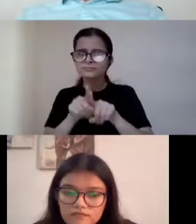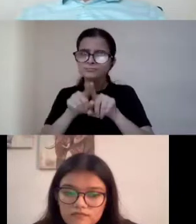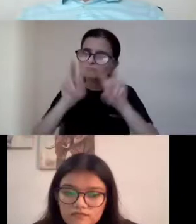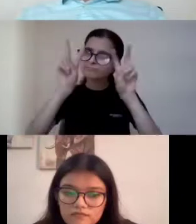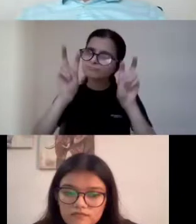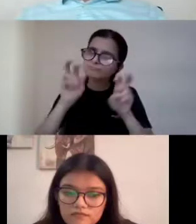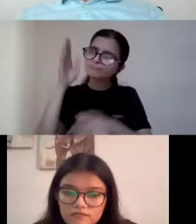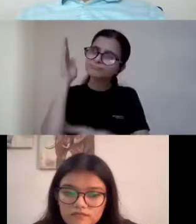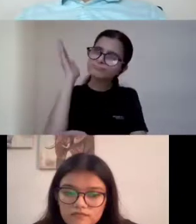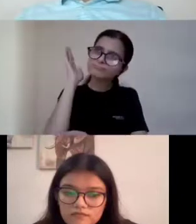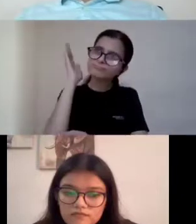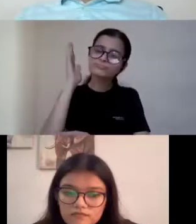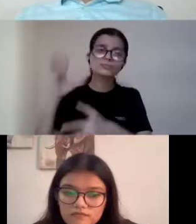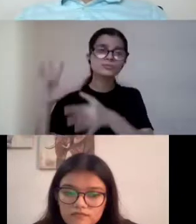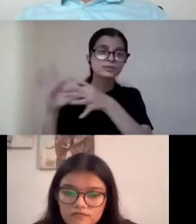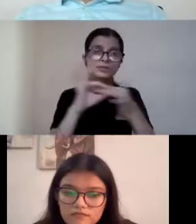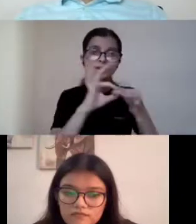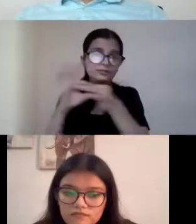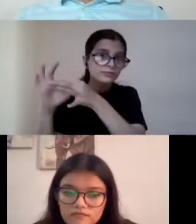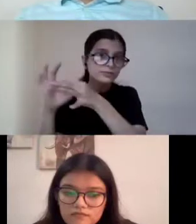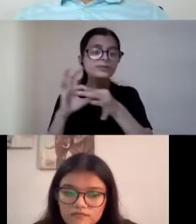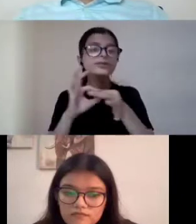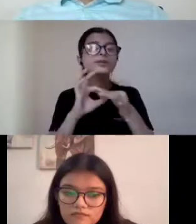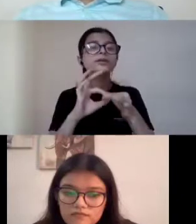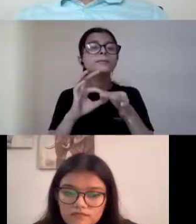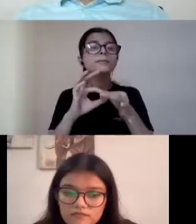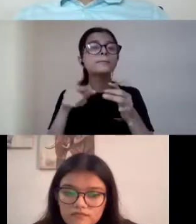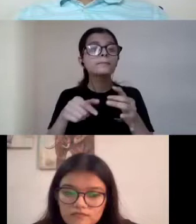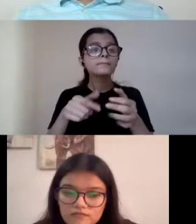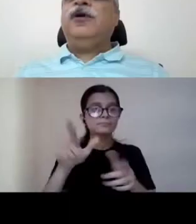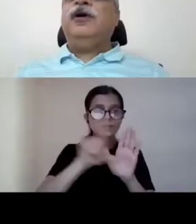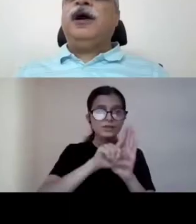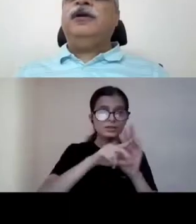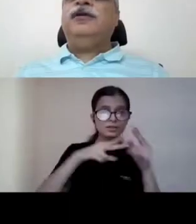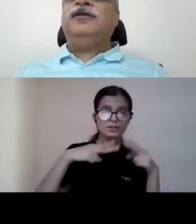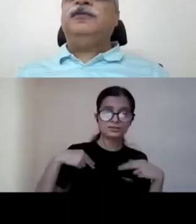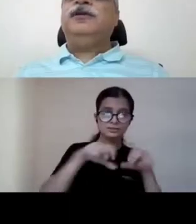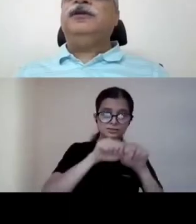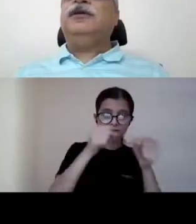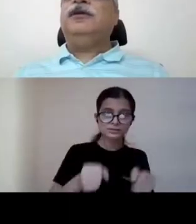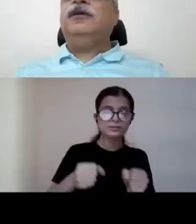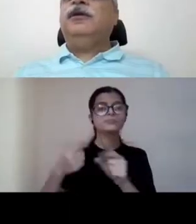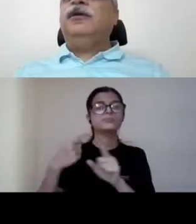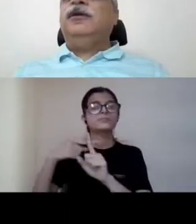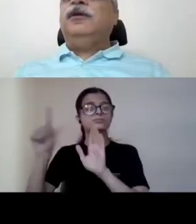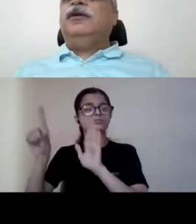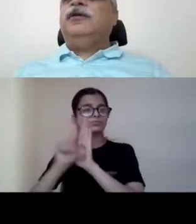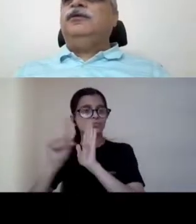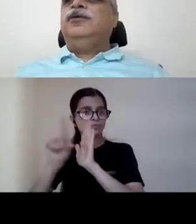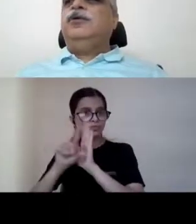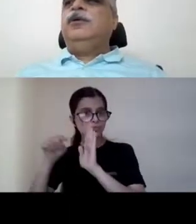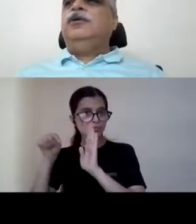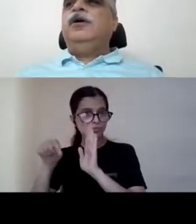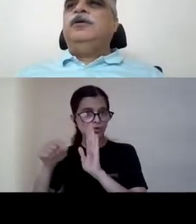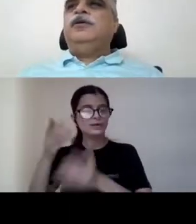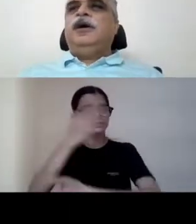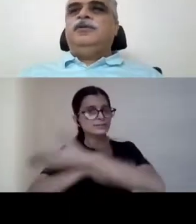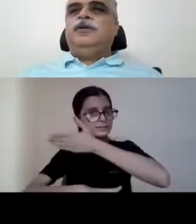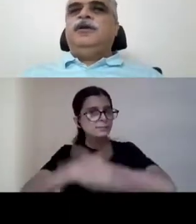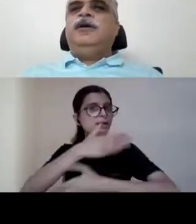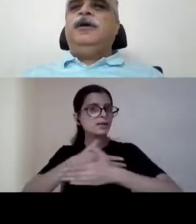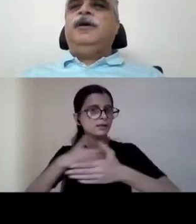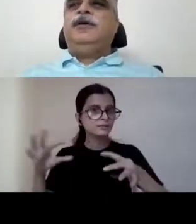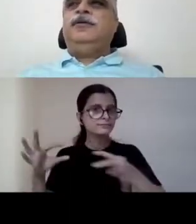the connectivity between the legal system the law and disability. So a lot